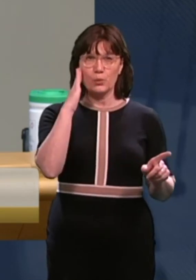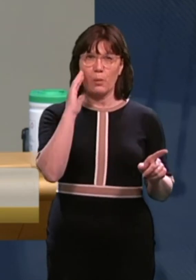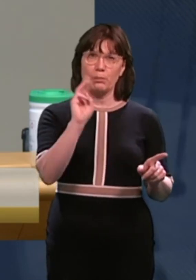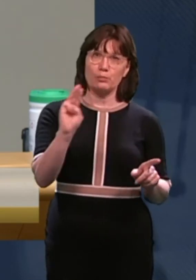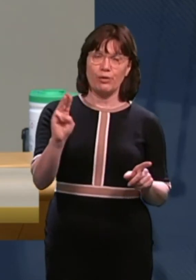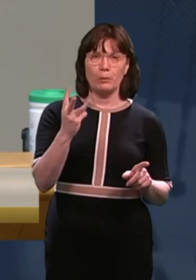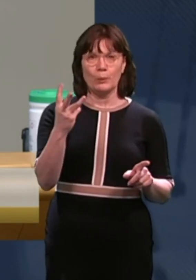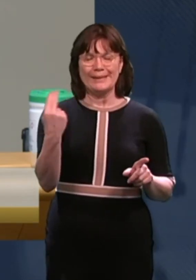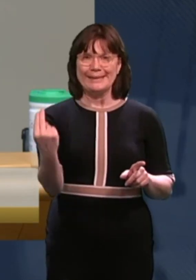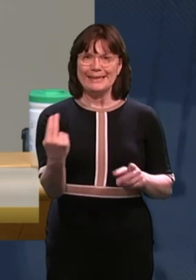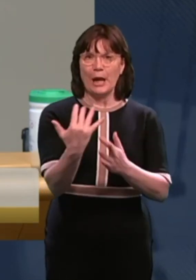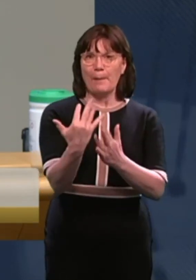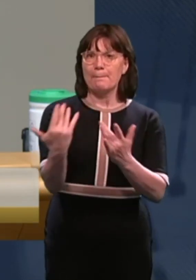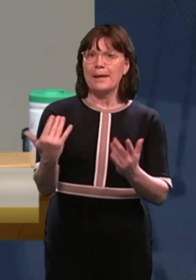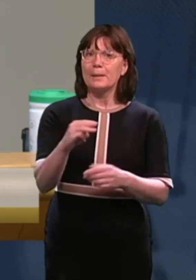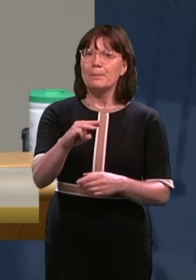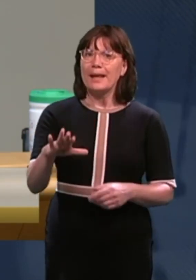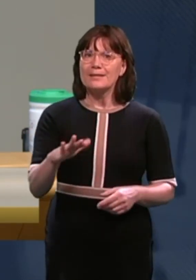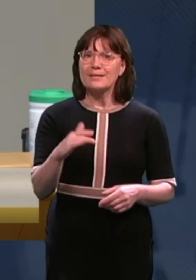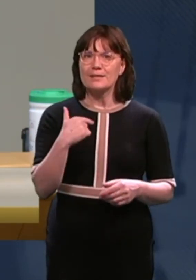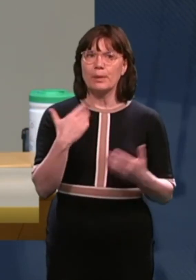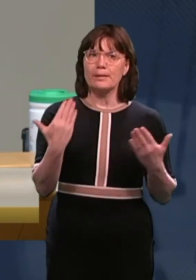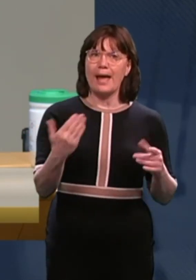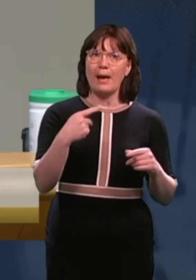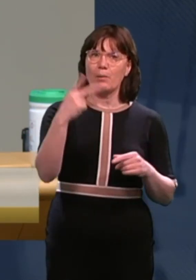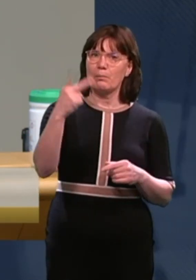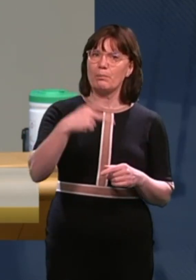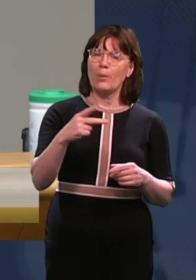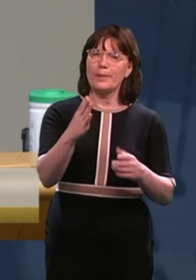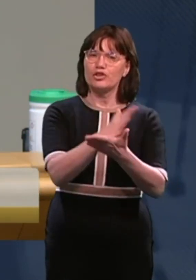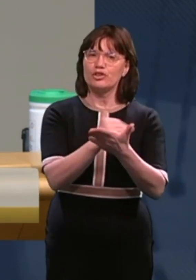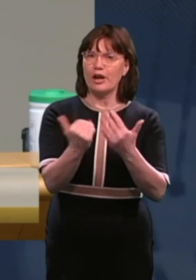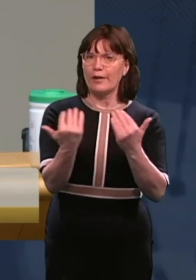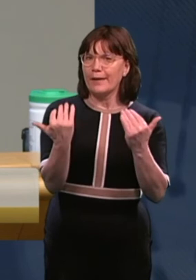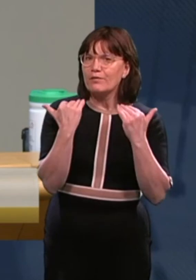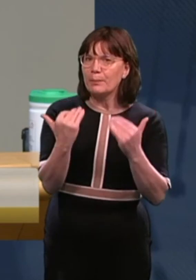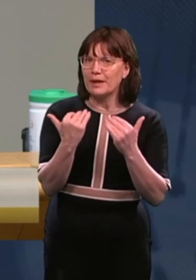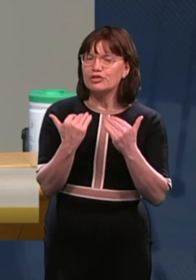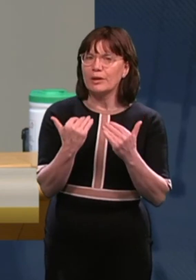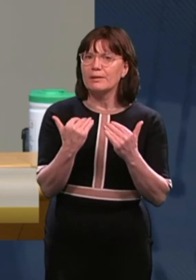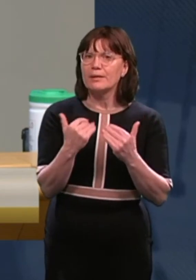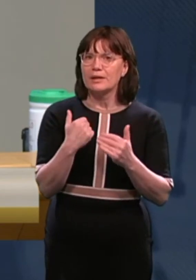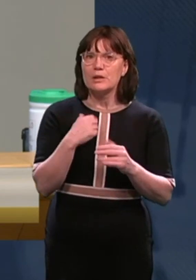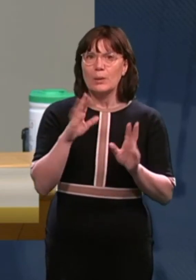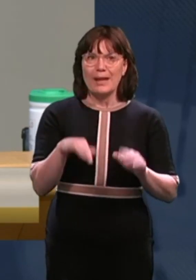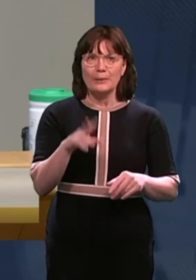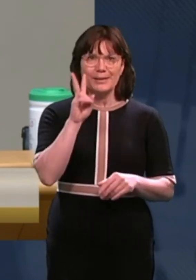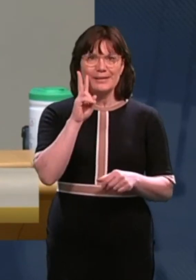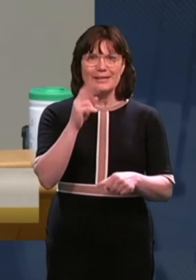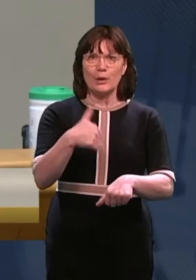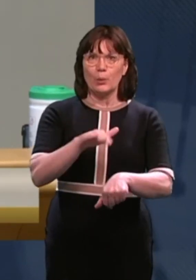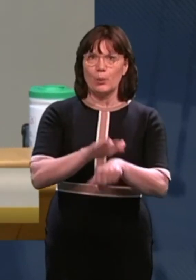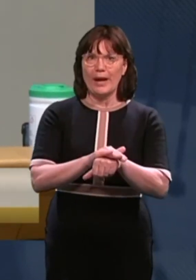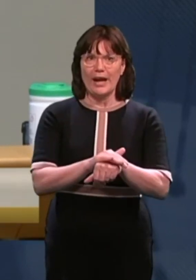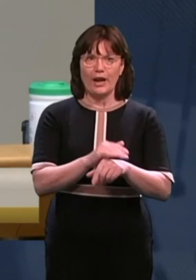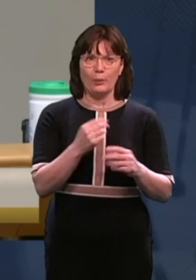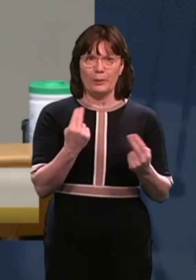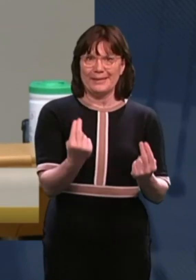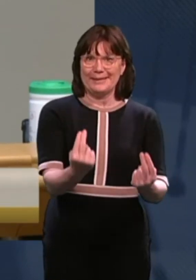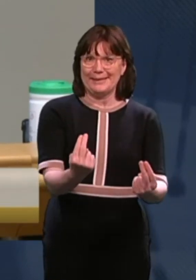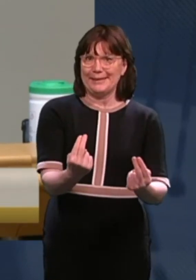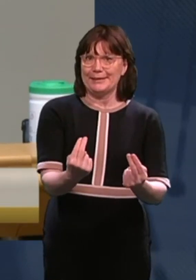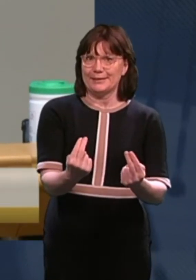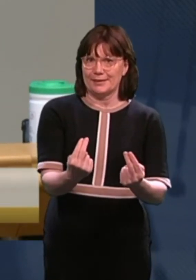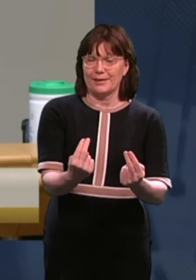shares its information with the National Council for Special Education. So, you can actually see where capacity is going to be needed into the